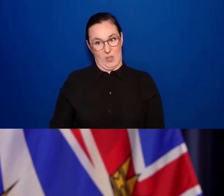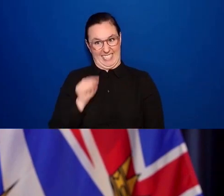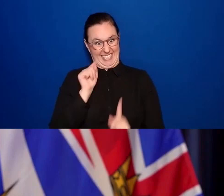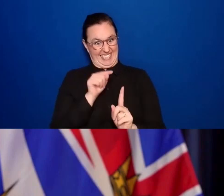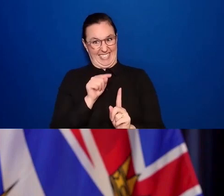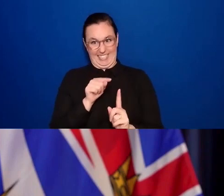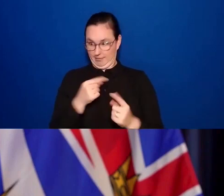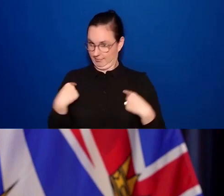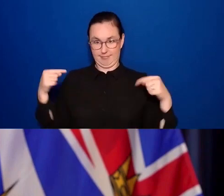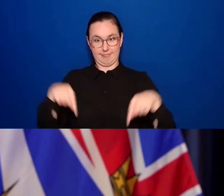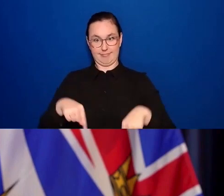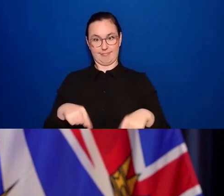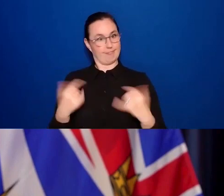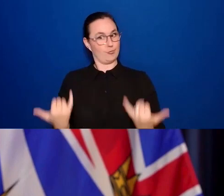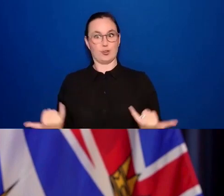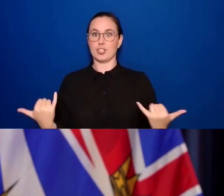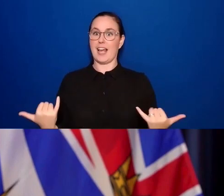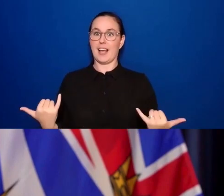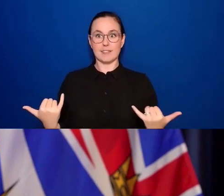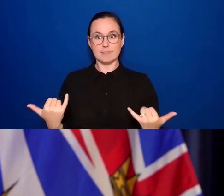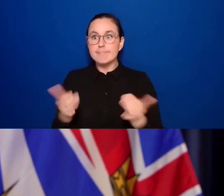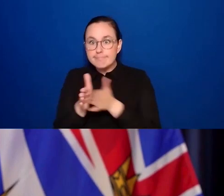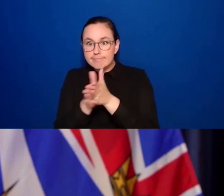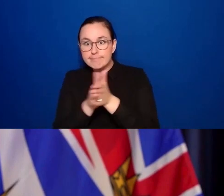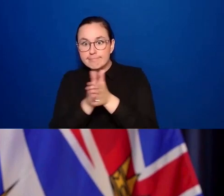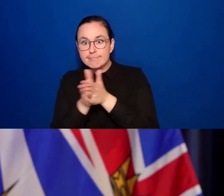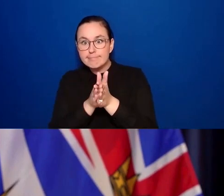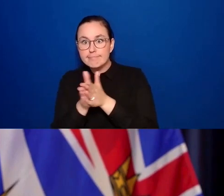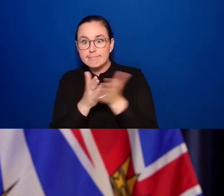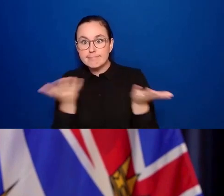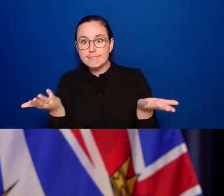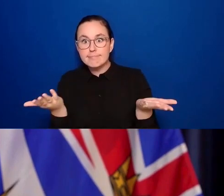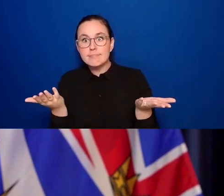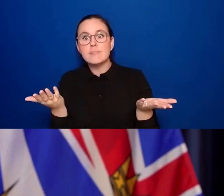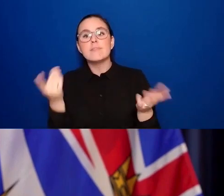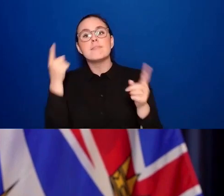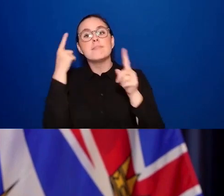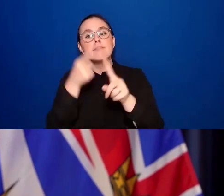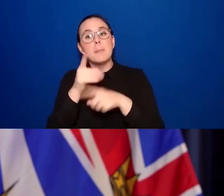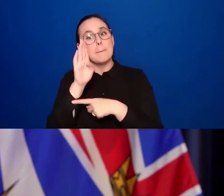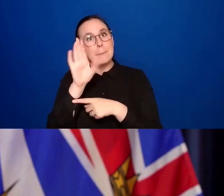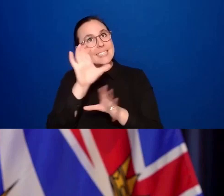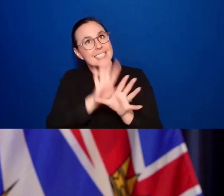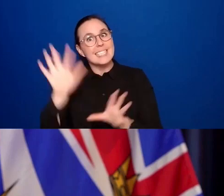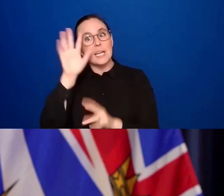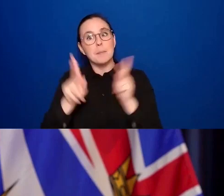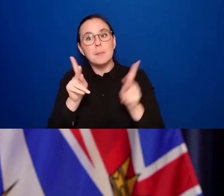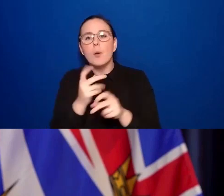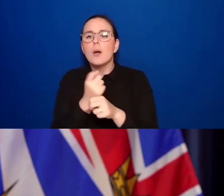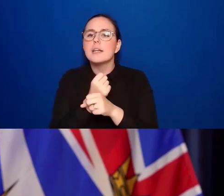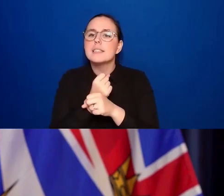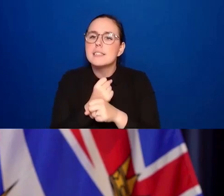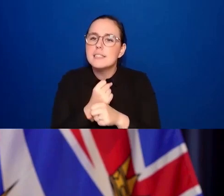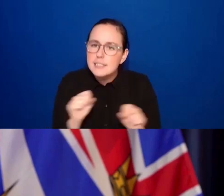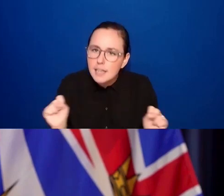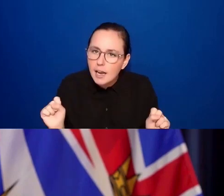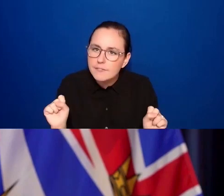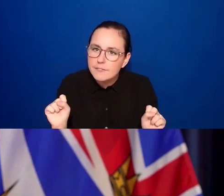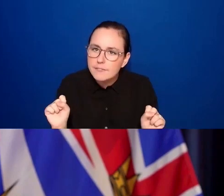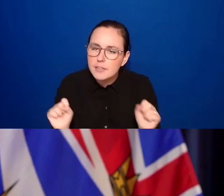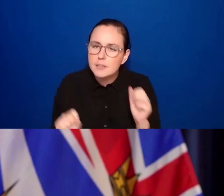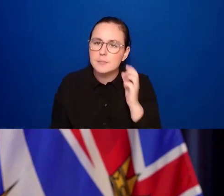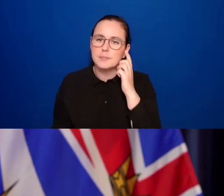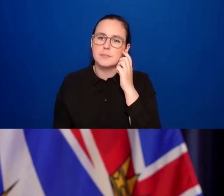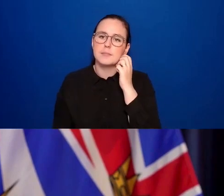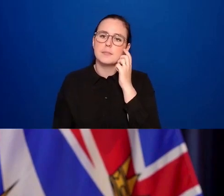always been to keep British Columbians safe? What are the positive outcomes? As I said, a 200% increase when we